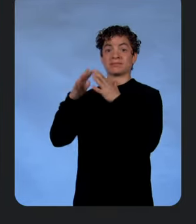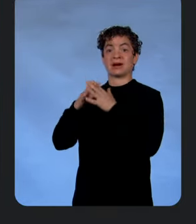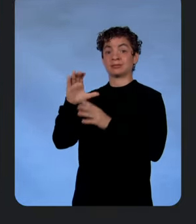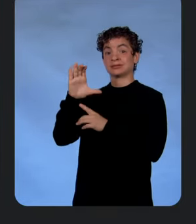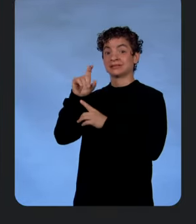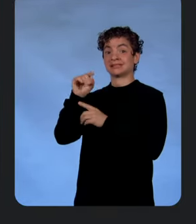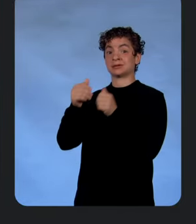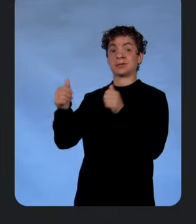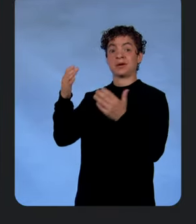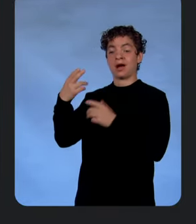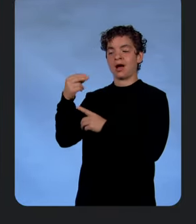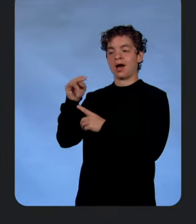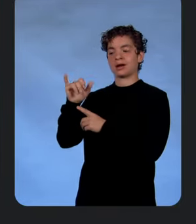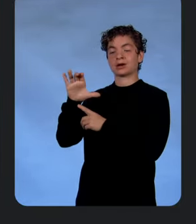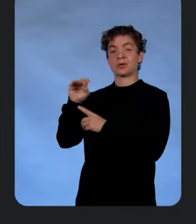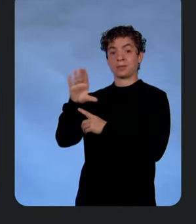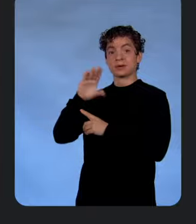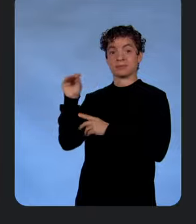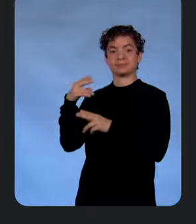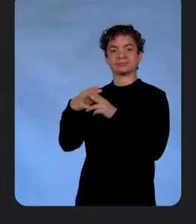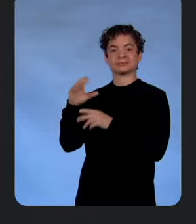Honeycomb, Charity Majors.